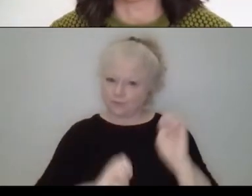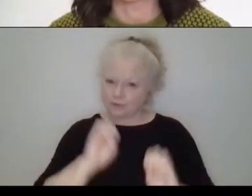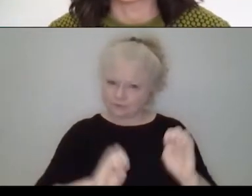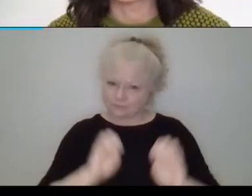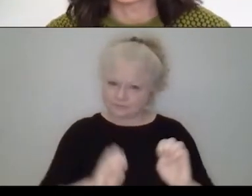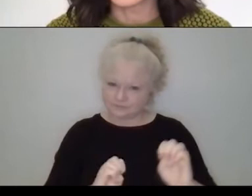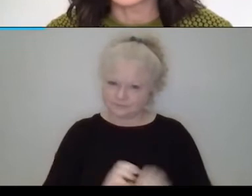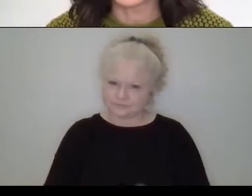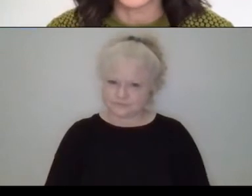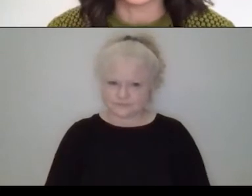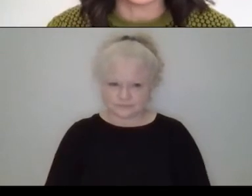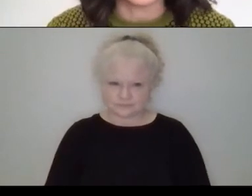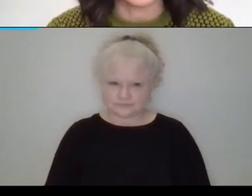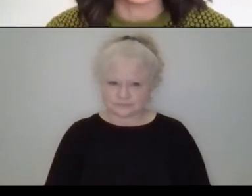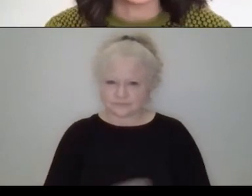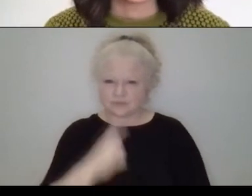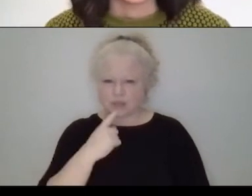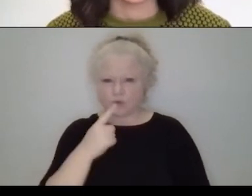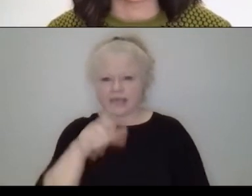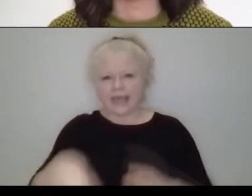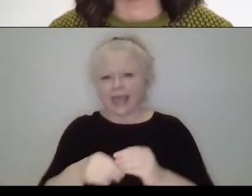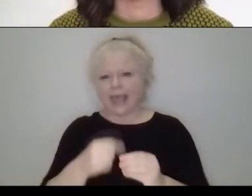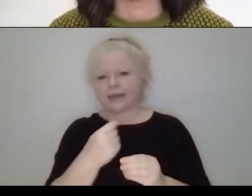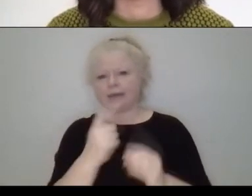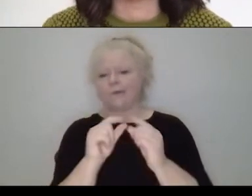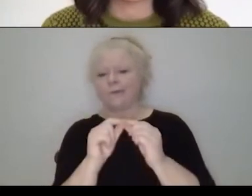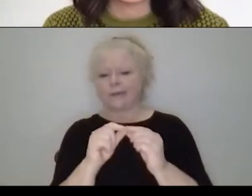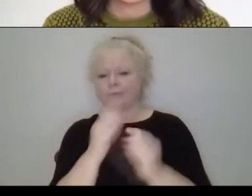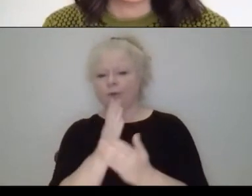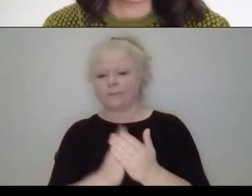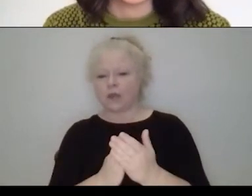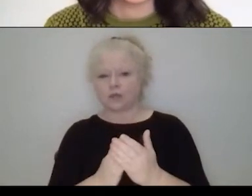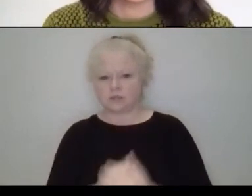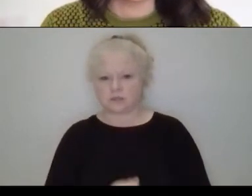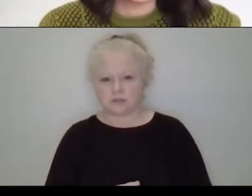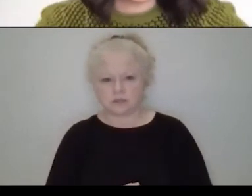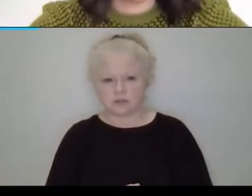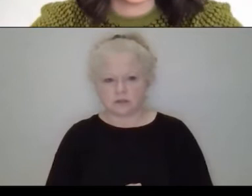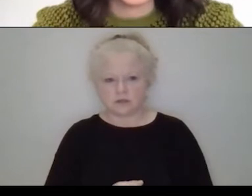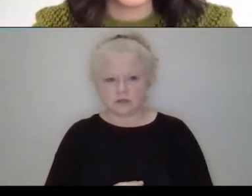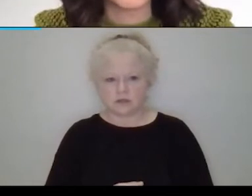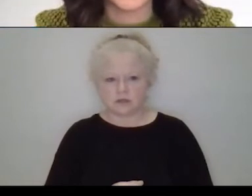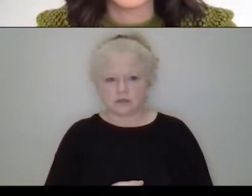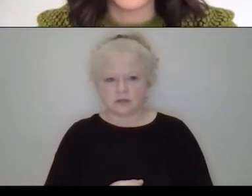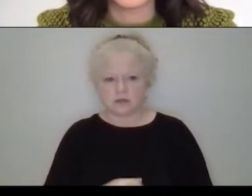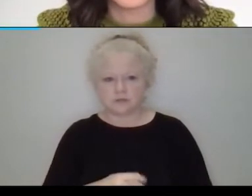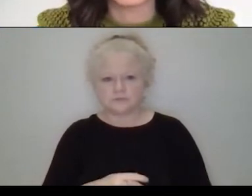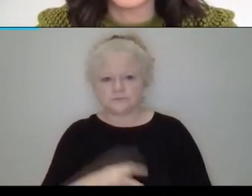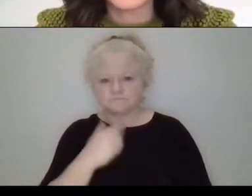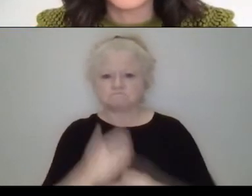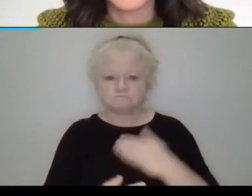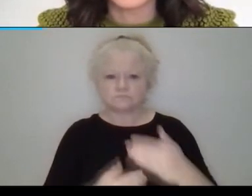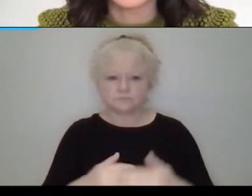were like a, just one edition pieces. And I mean, they were made for a cooperative space, but some